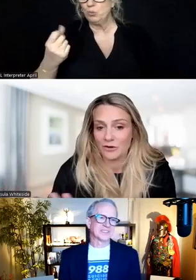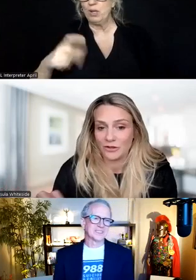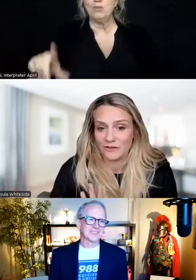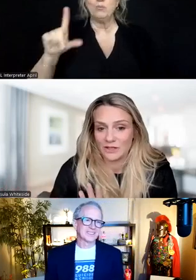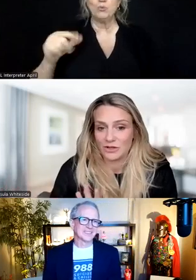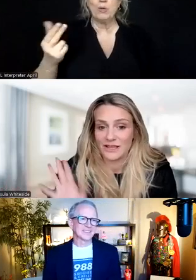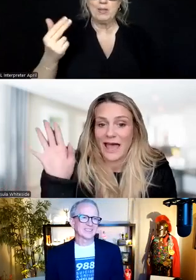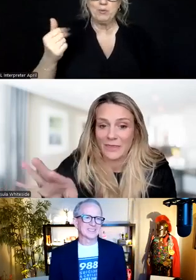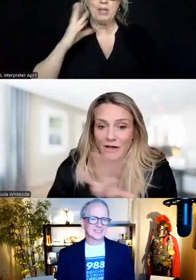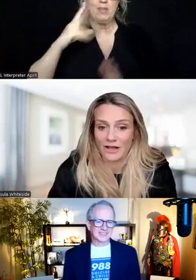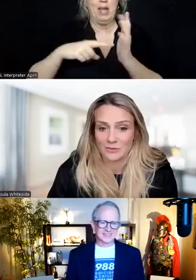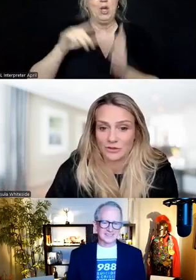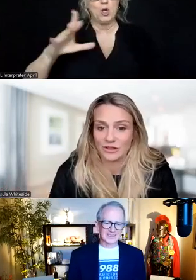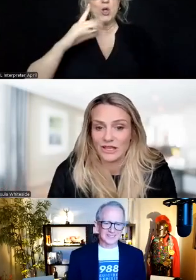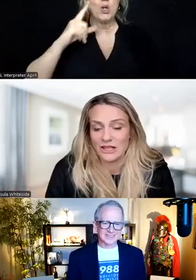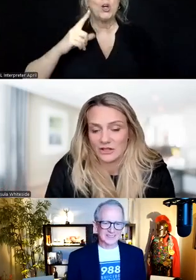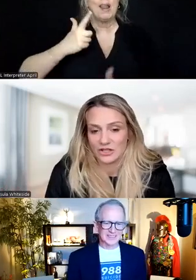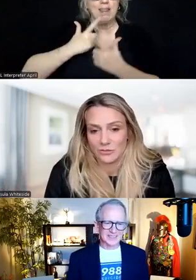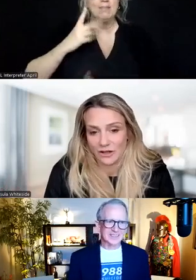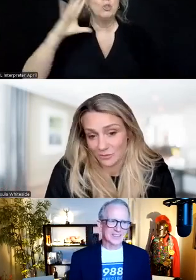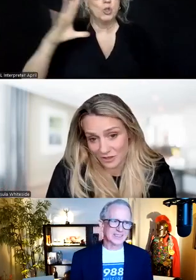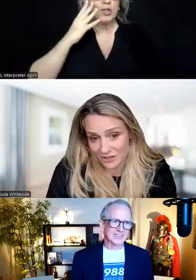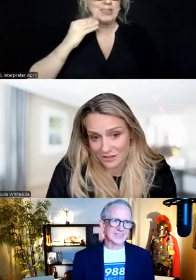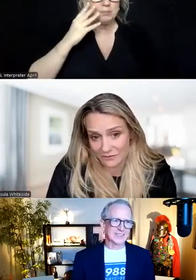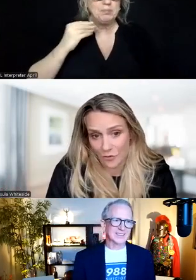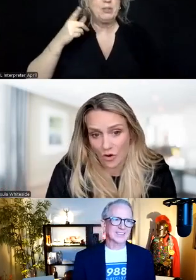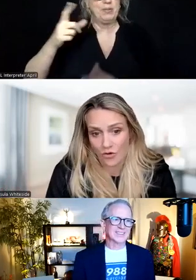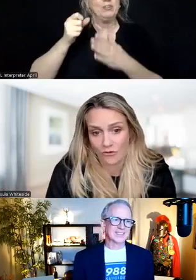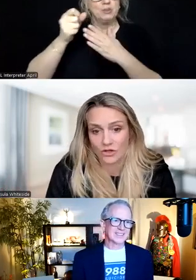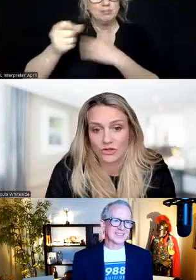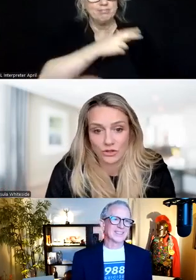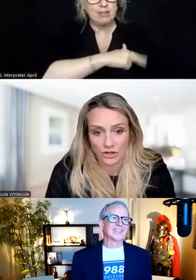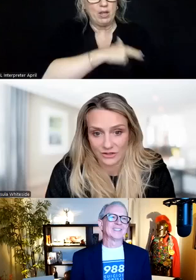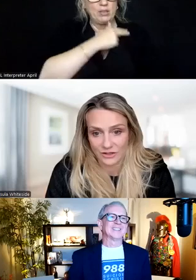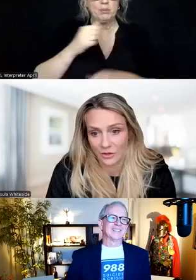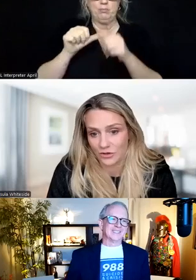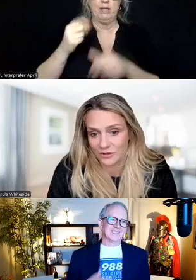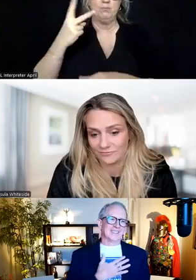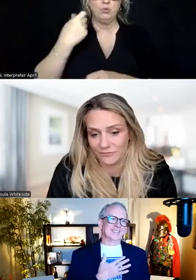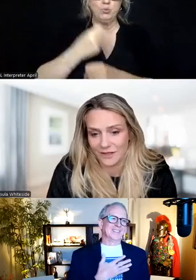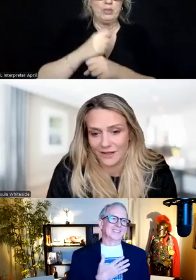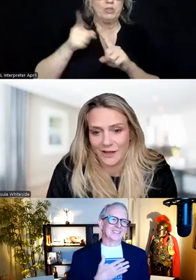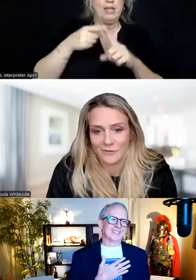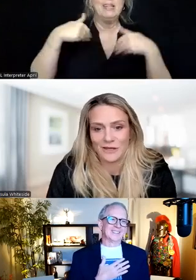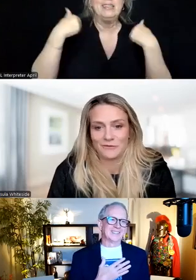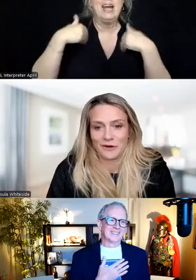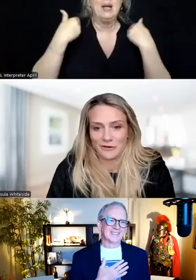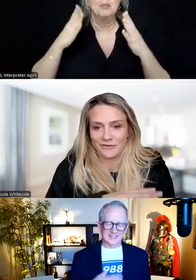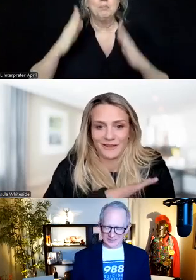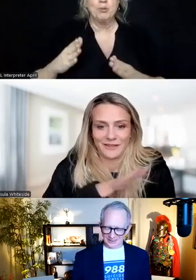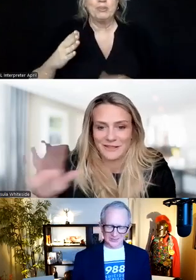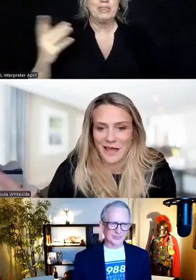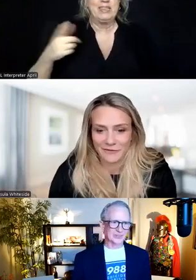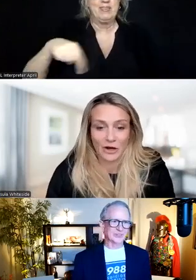came out about her lived experience at the hospital that she'd been hospitalized at for over two years as a young person in